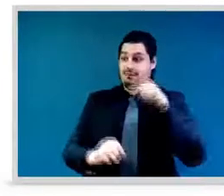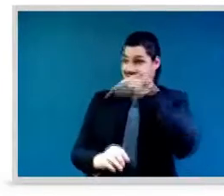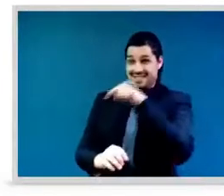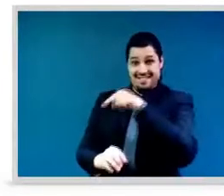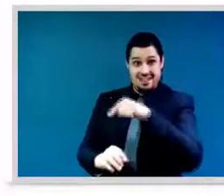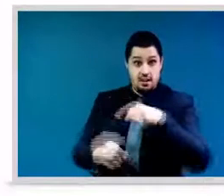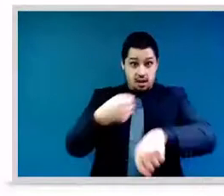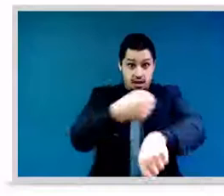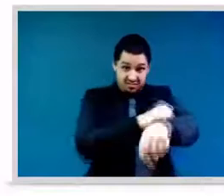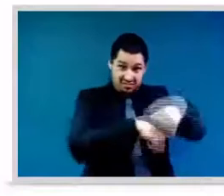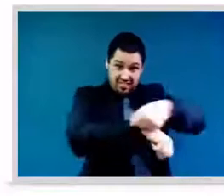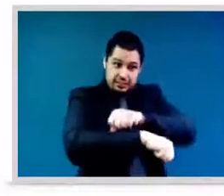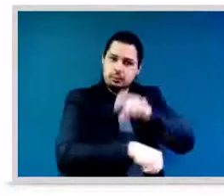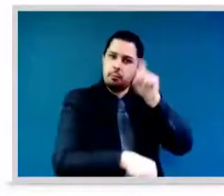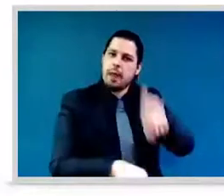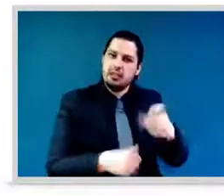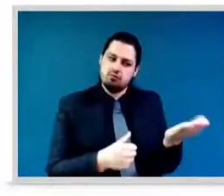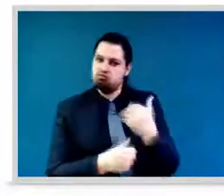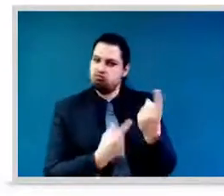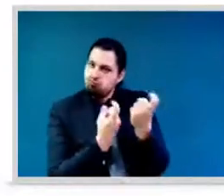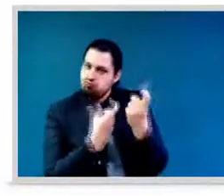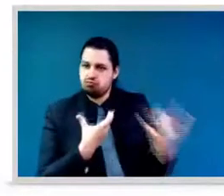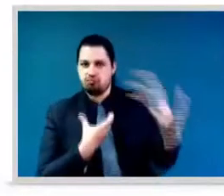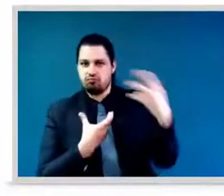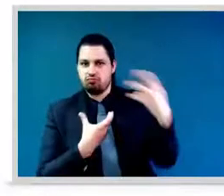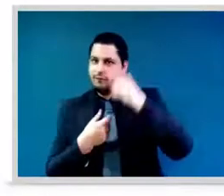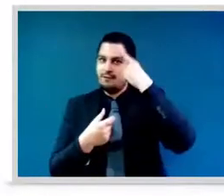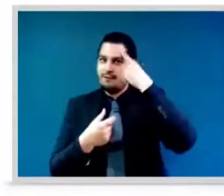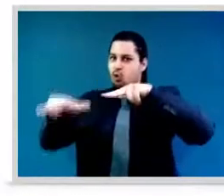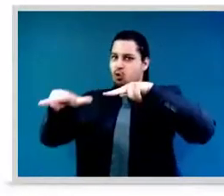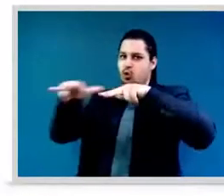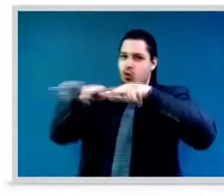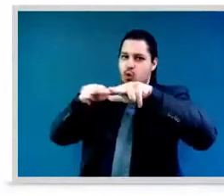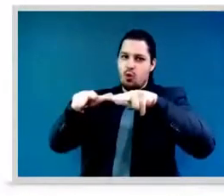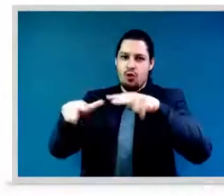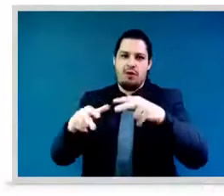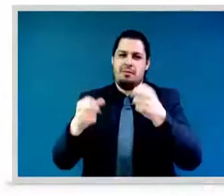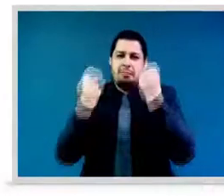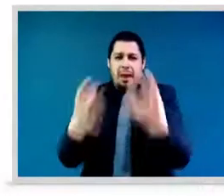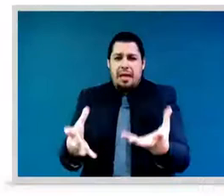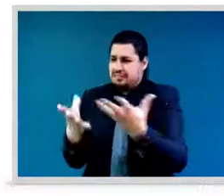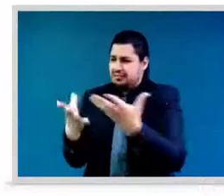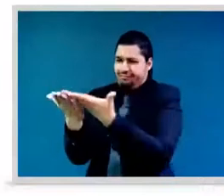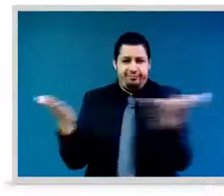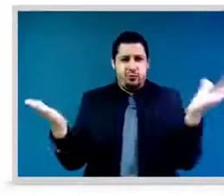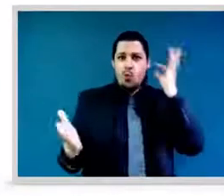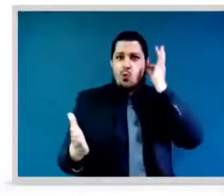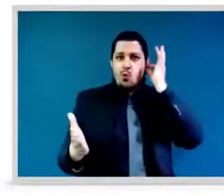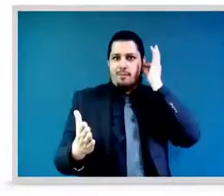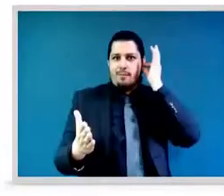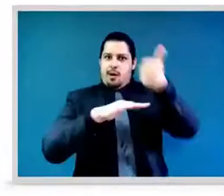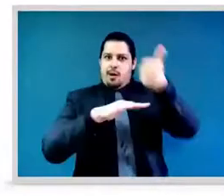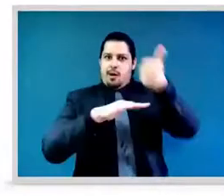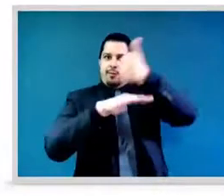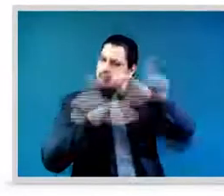action coalition on feminist movement and leadership has to be our hope to